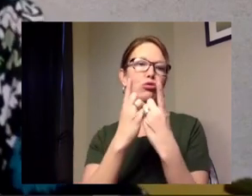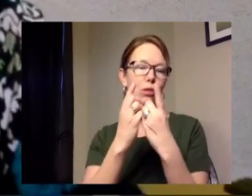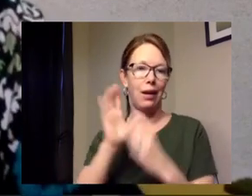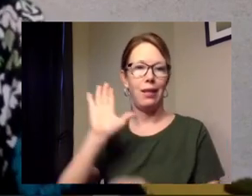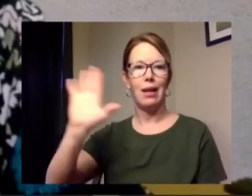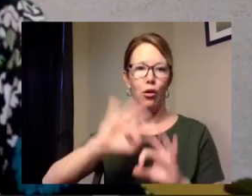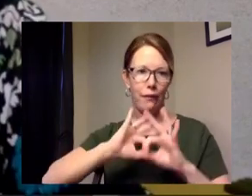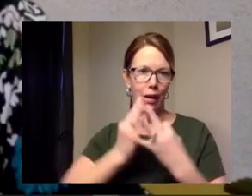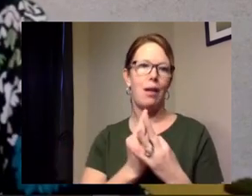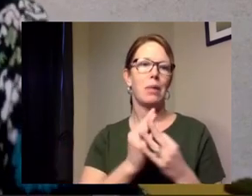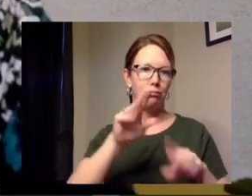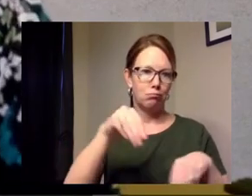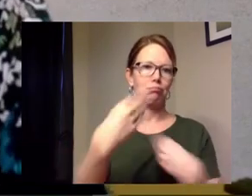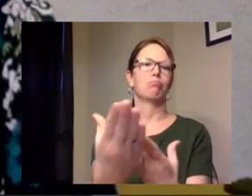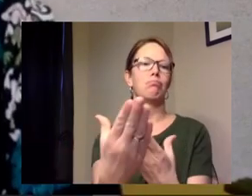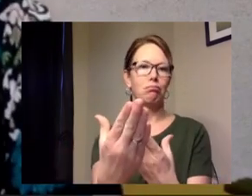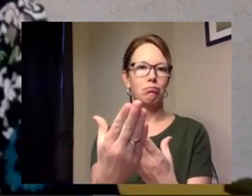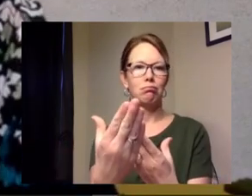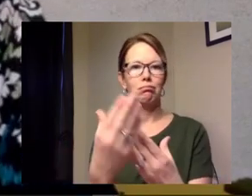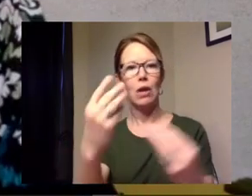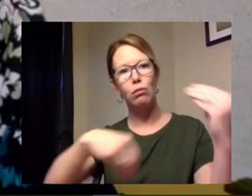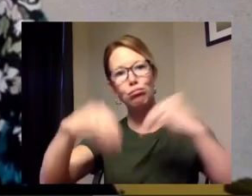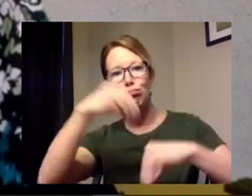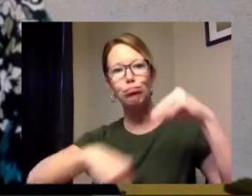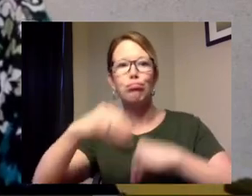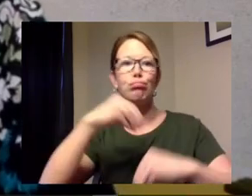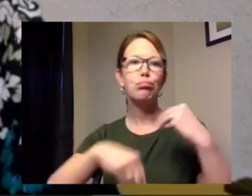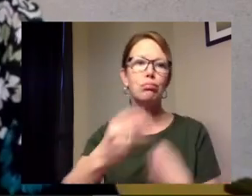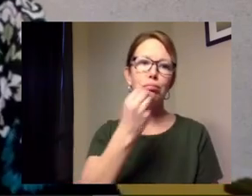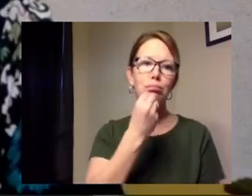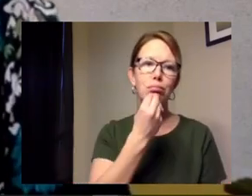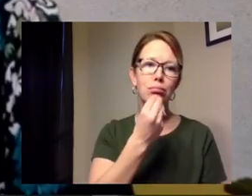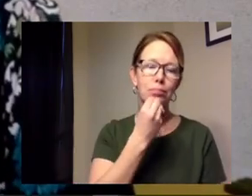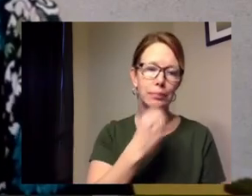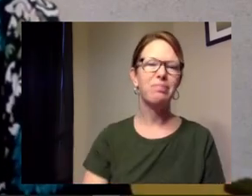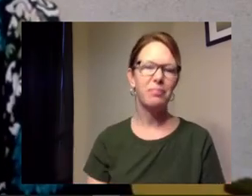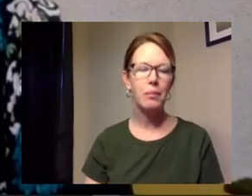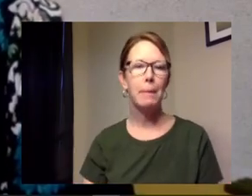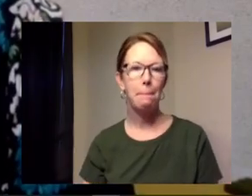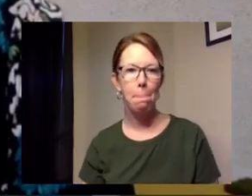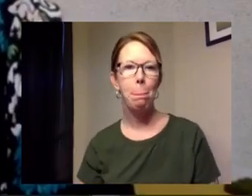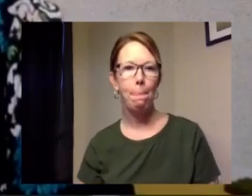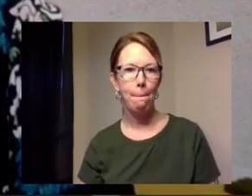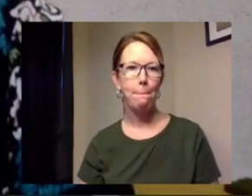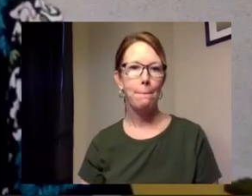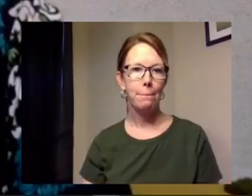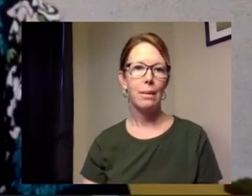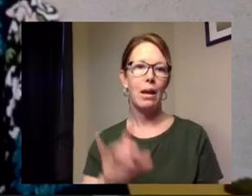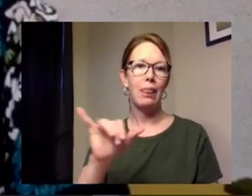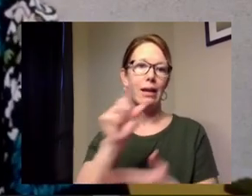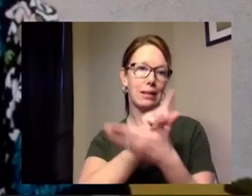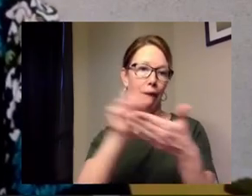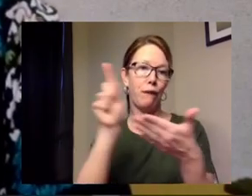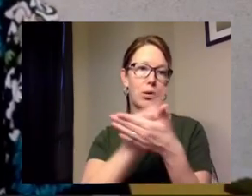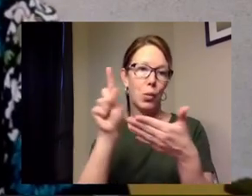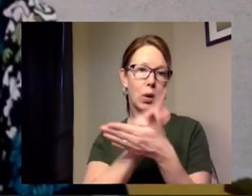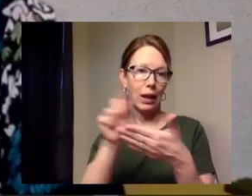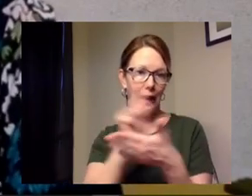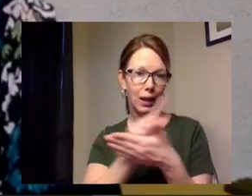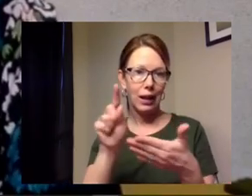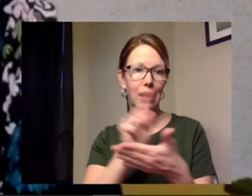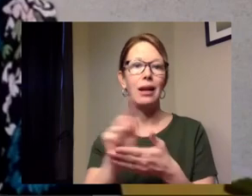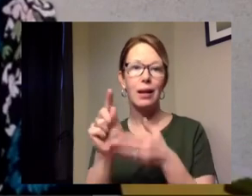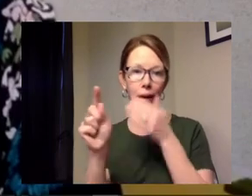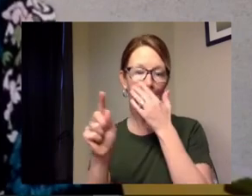um by packing up grocery bags of food and we're doing that every week and that's